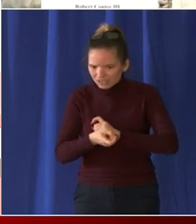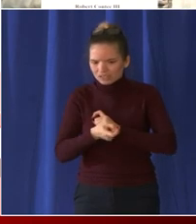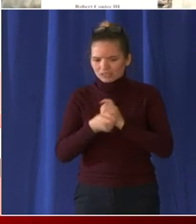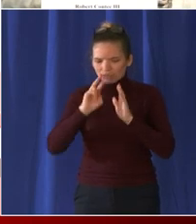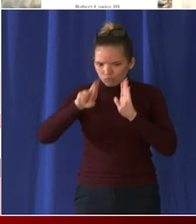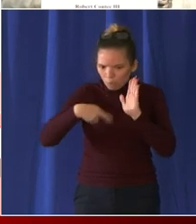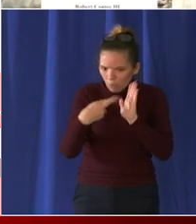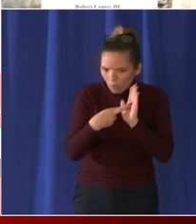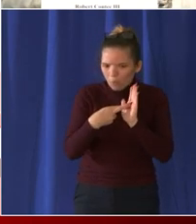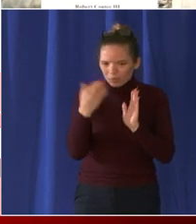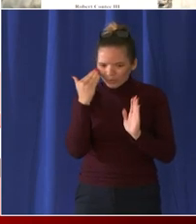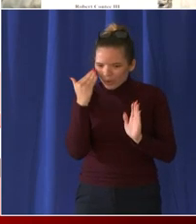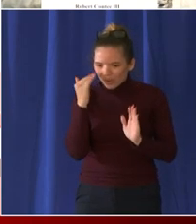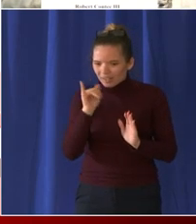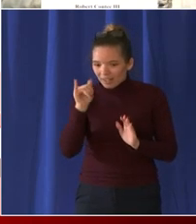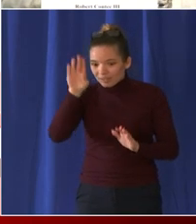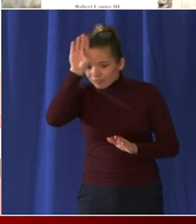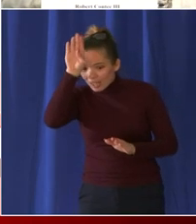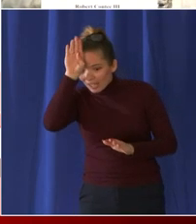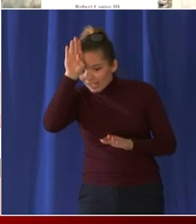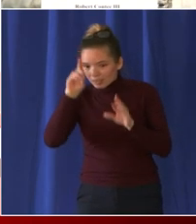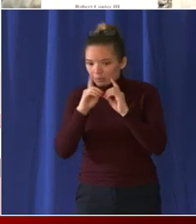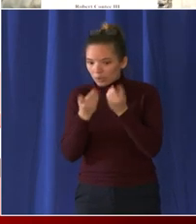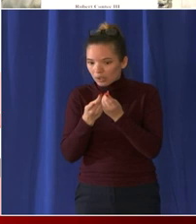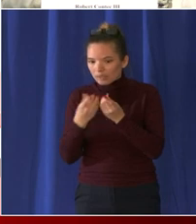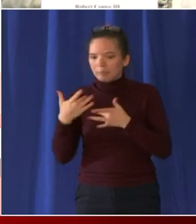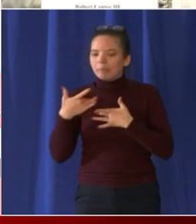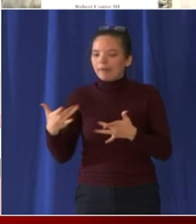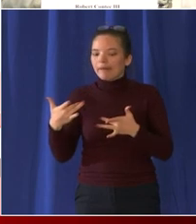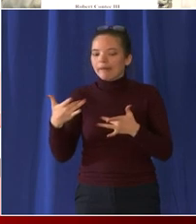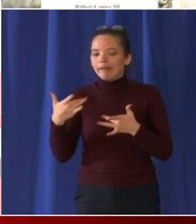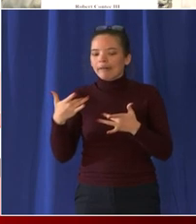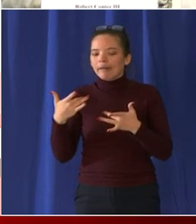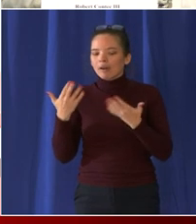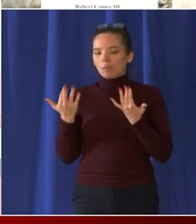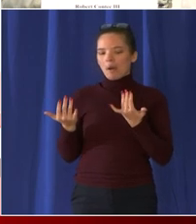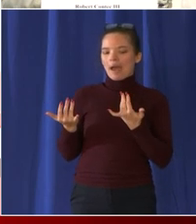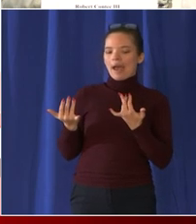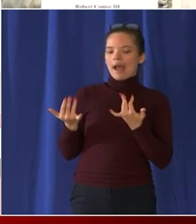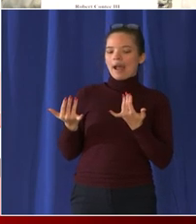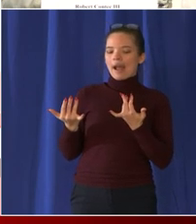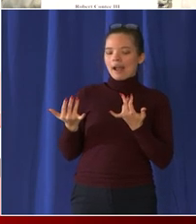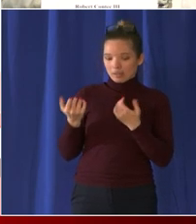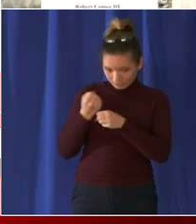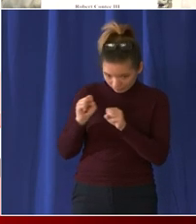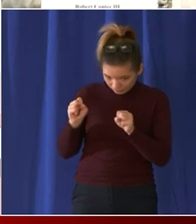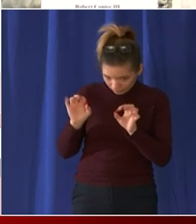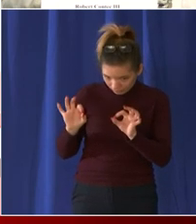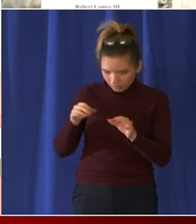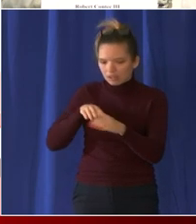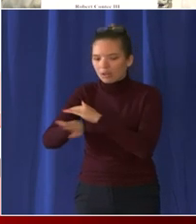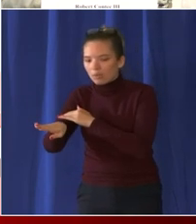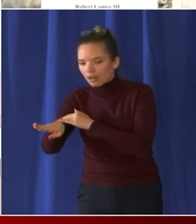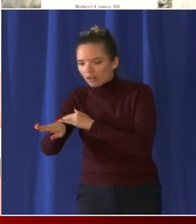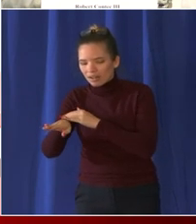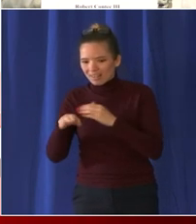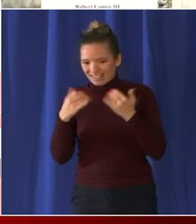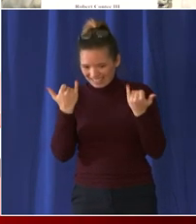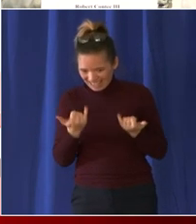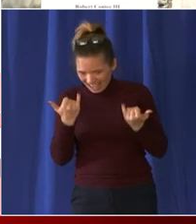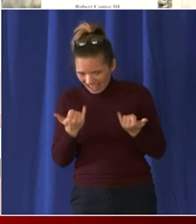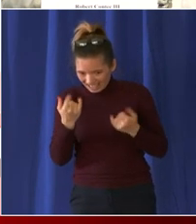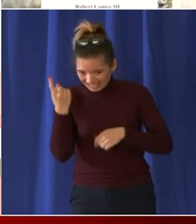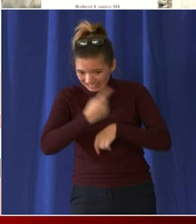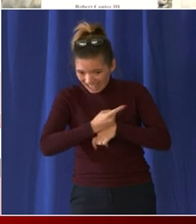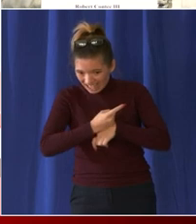department for example they normally don't go into hot zones until things are safe and on that day our brave firefighters were doing things they don't normally